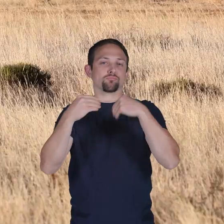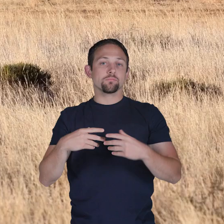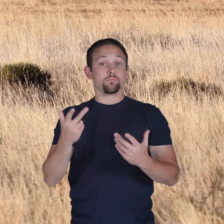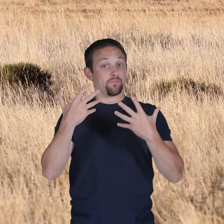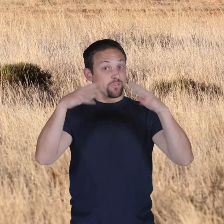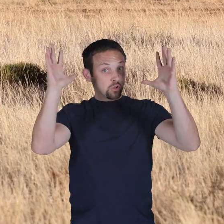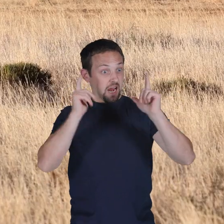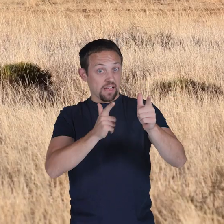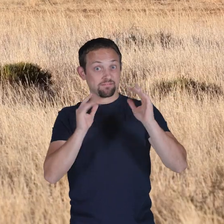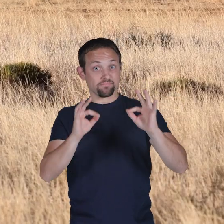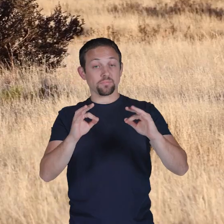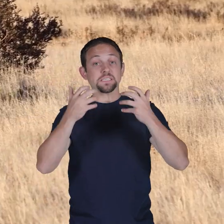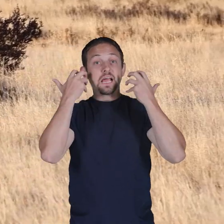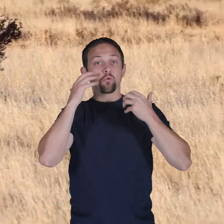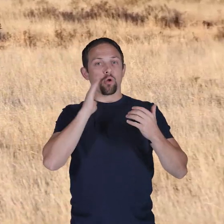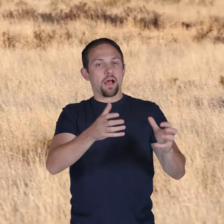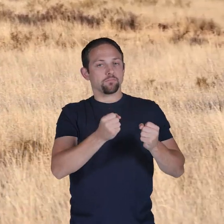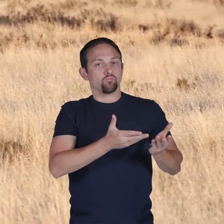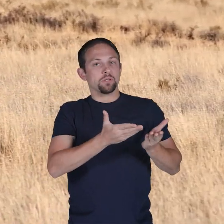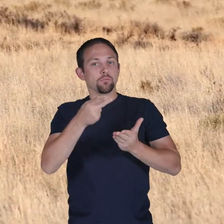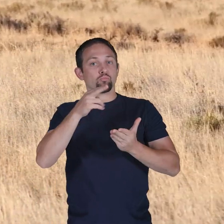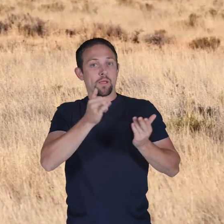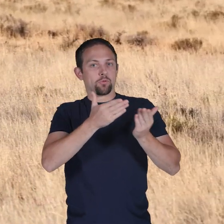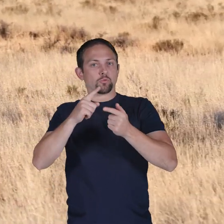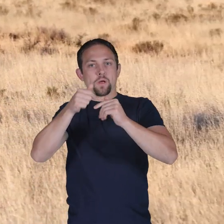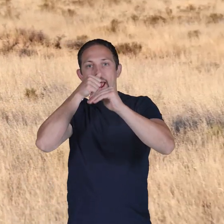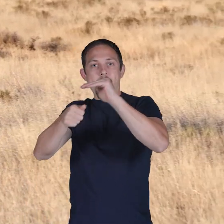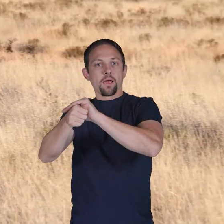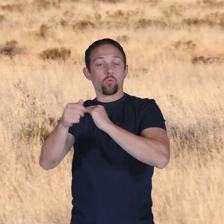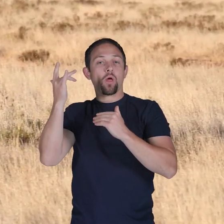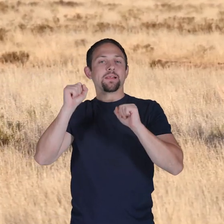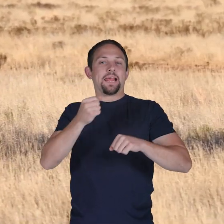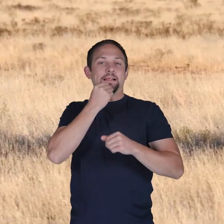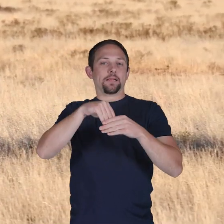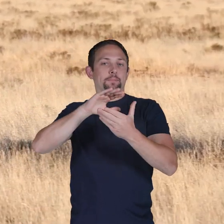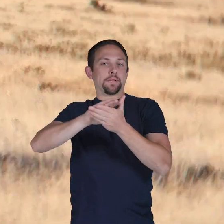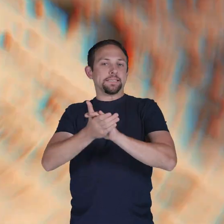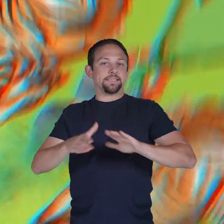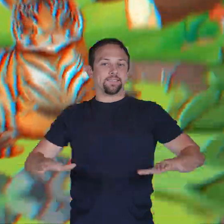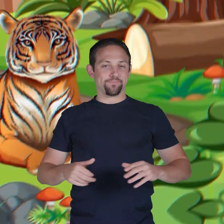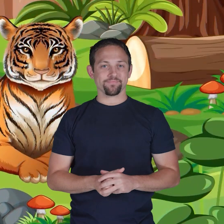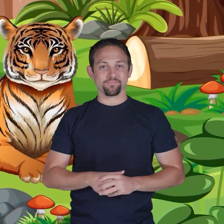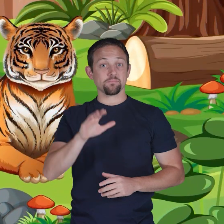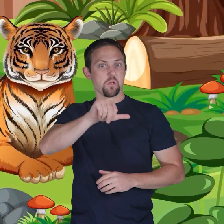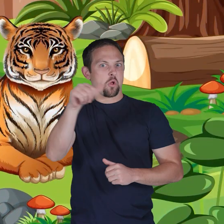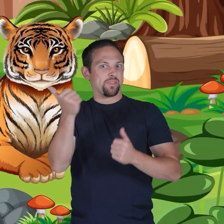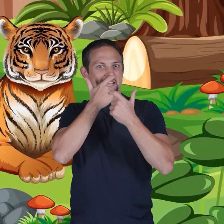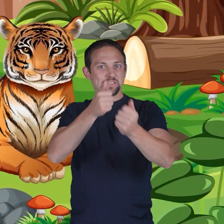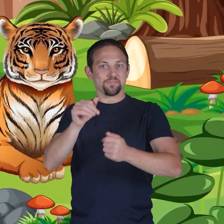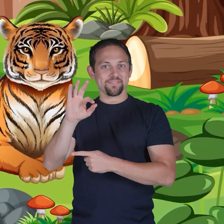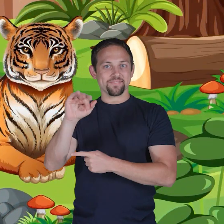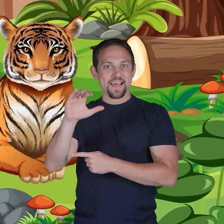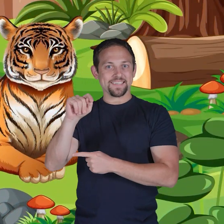After a successful hunt, a tiger will drag its prey to a hidden spot to eat in peace. Other